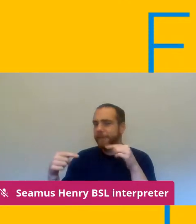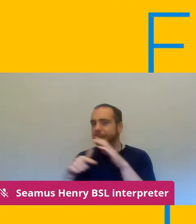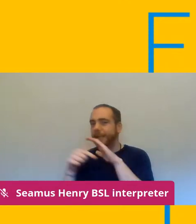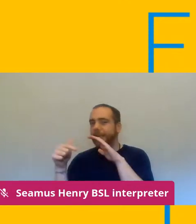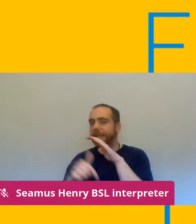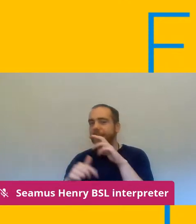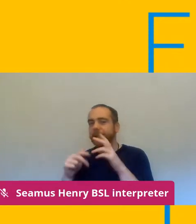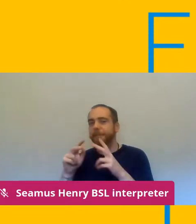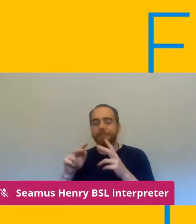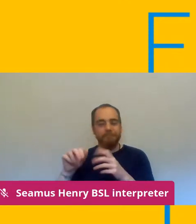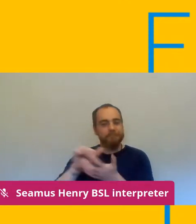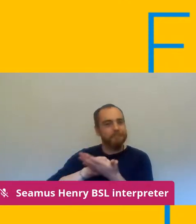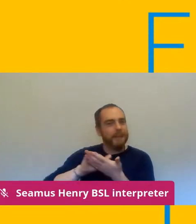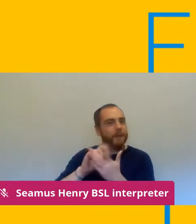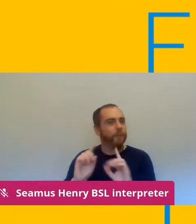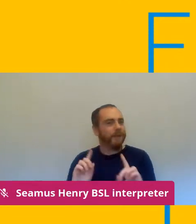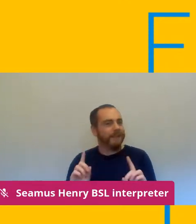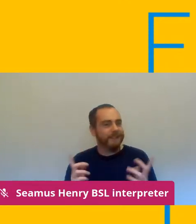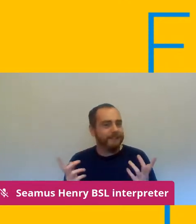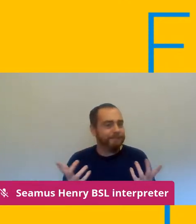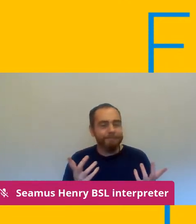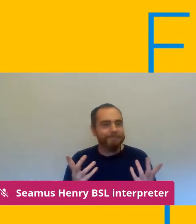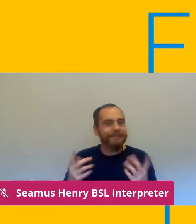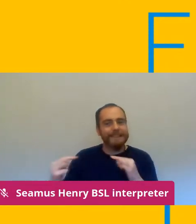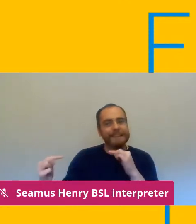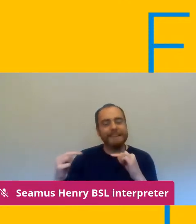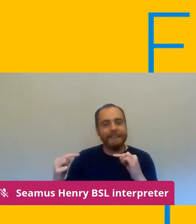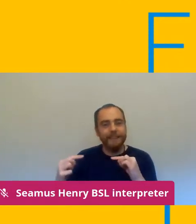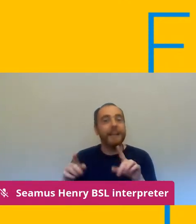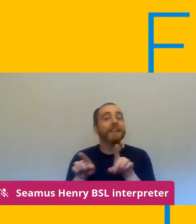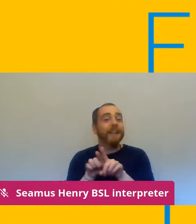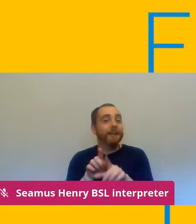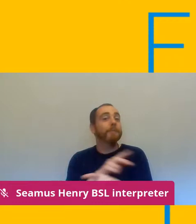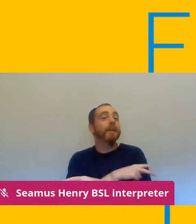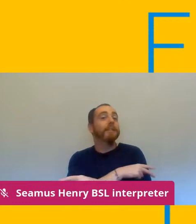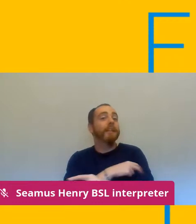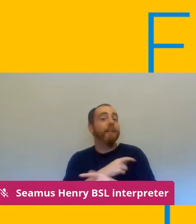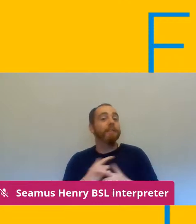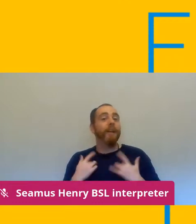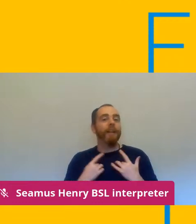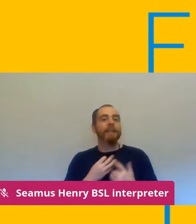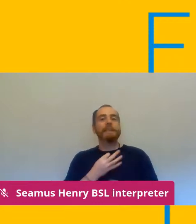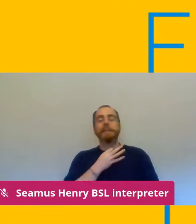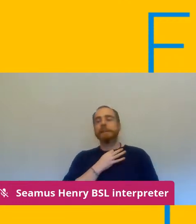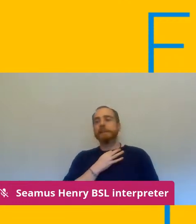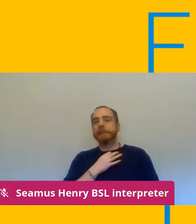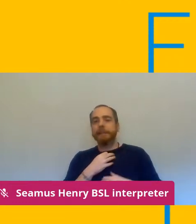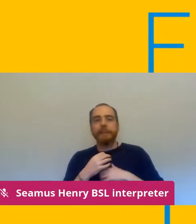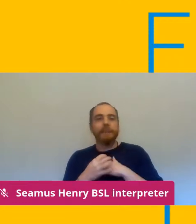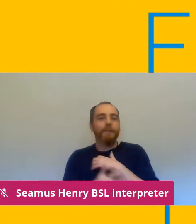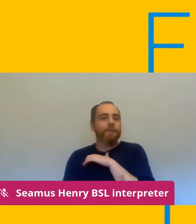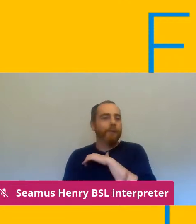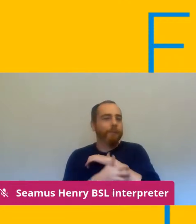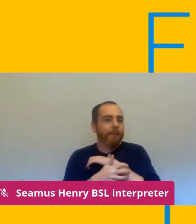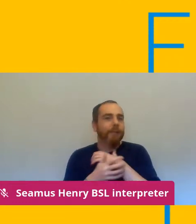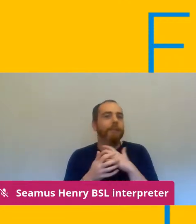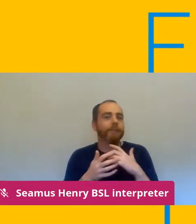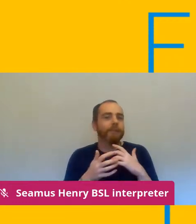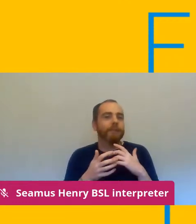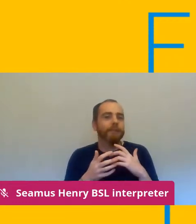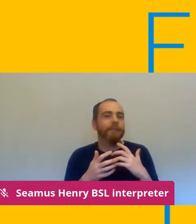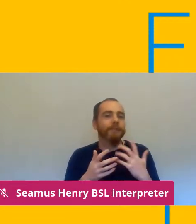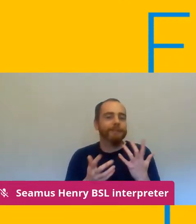quite vulnerable staff are not sure what it's not made easy by the fact that you walk outside our building we have a covid testing center on the car park